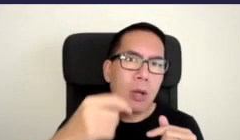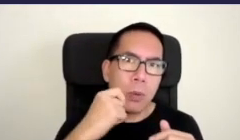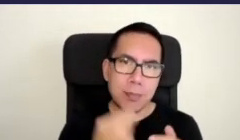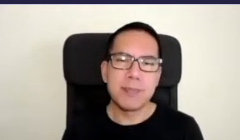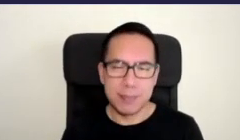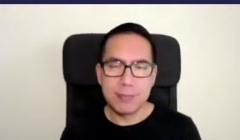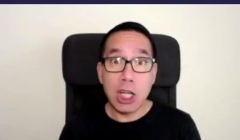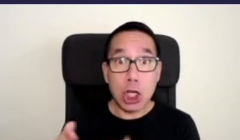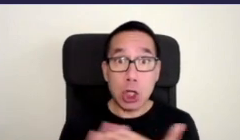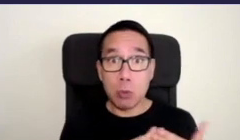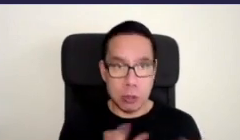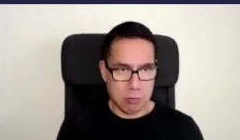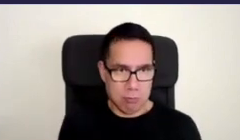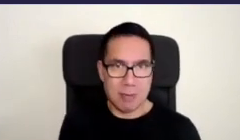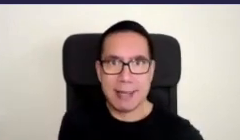led and maintained